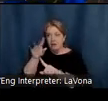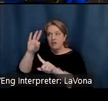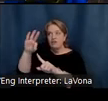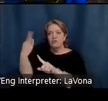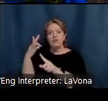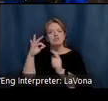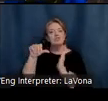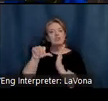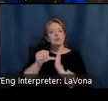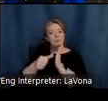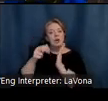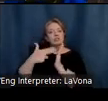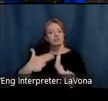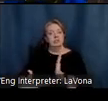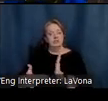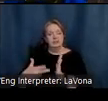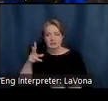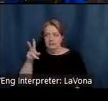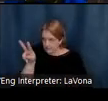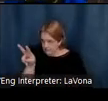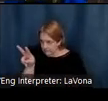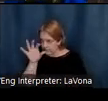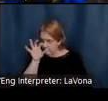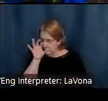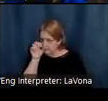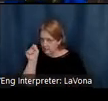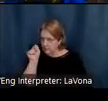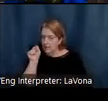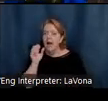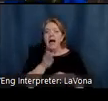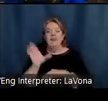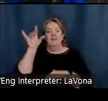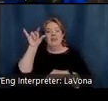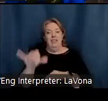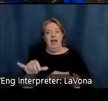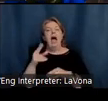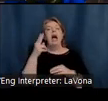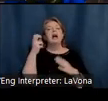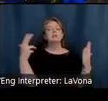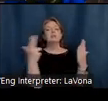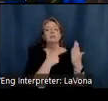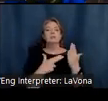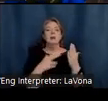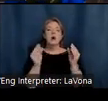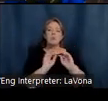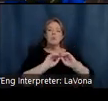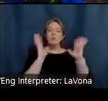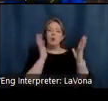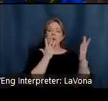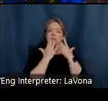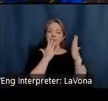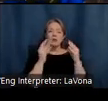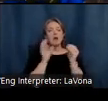Afterwards, his palette became brighter and his brushstrokes looser, similar to the French